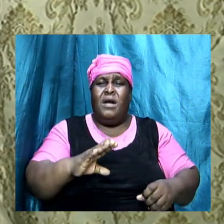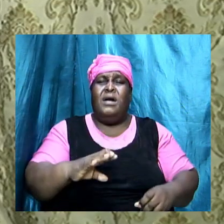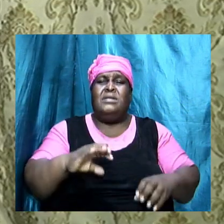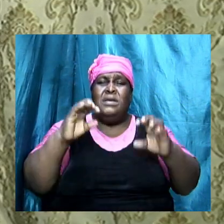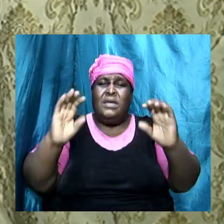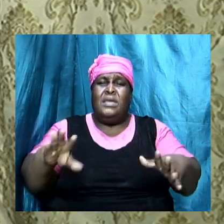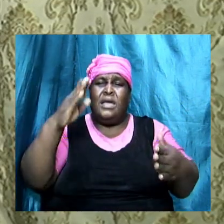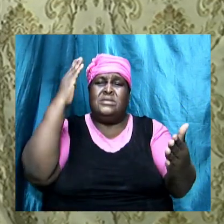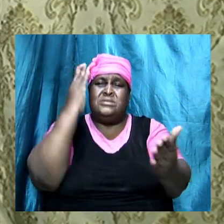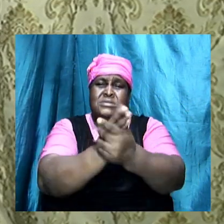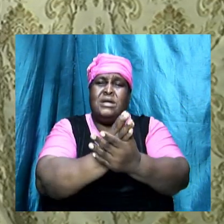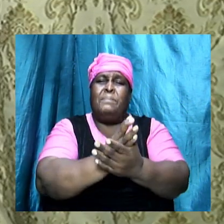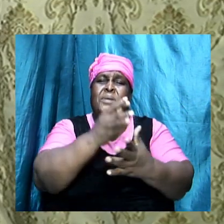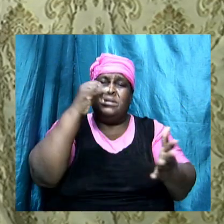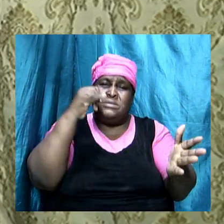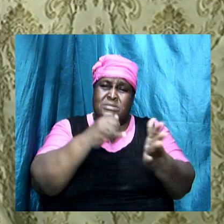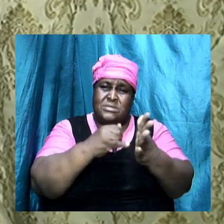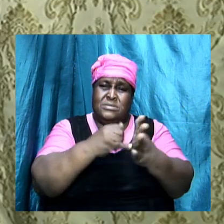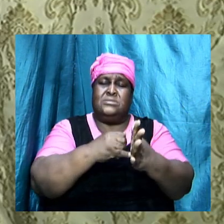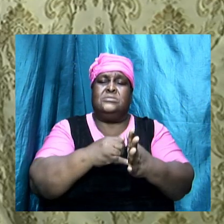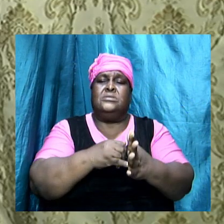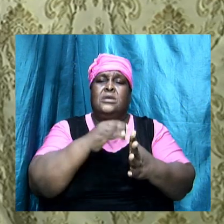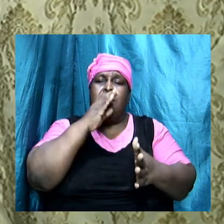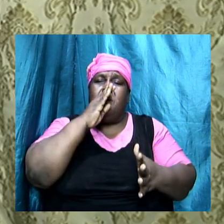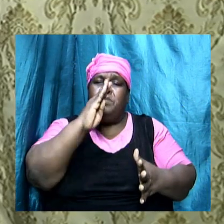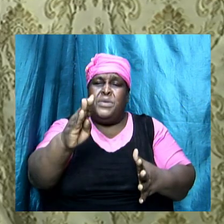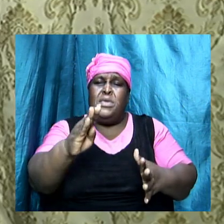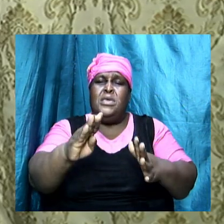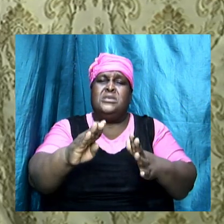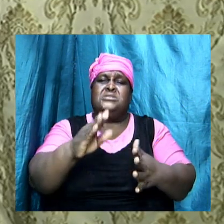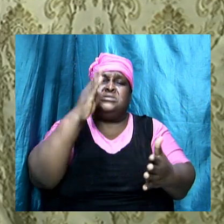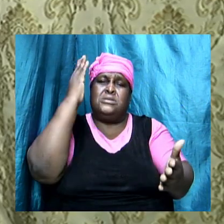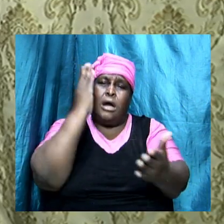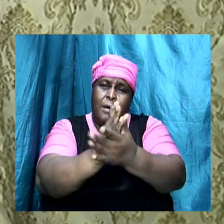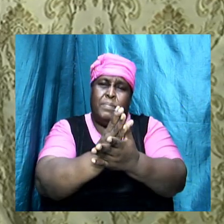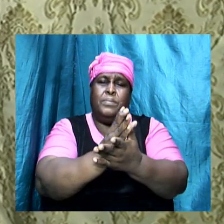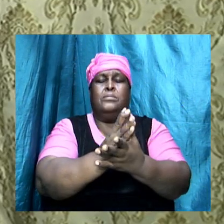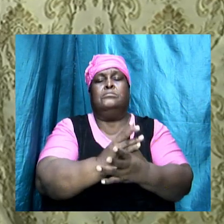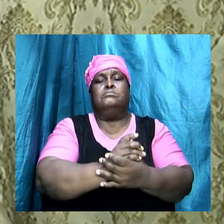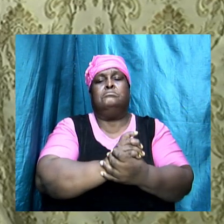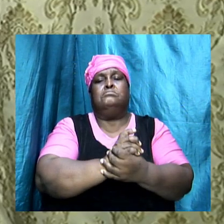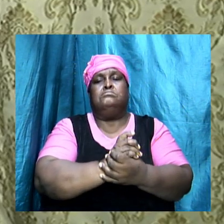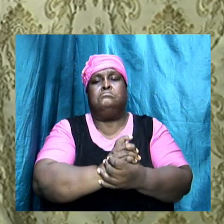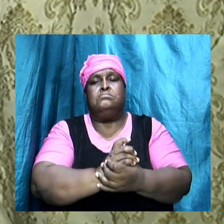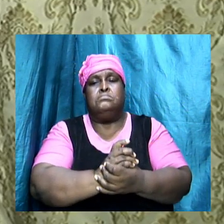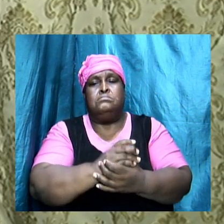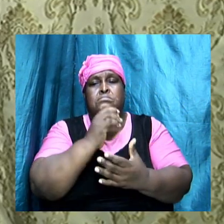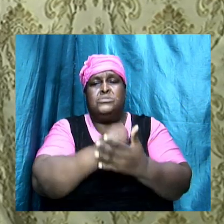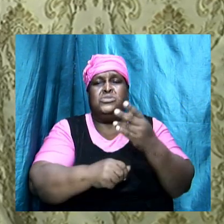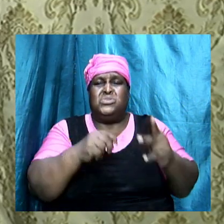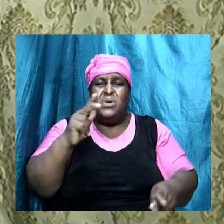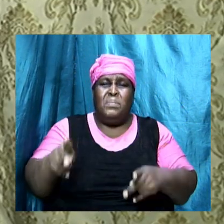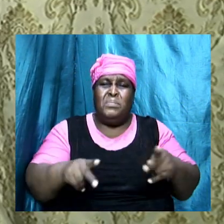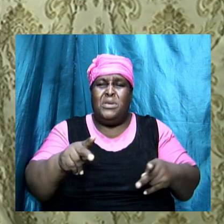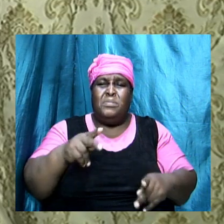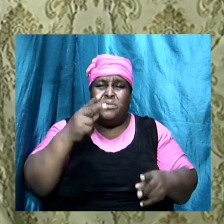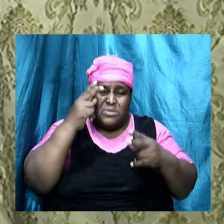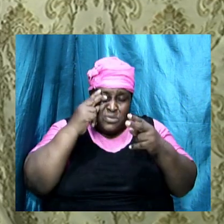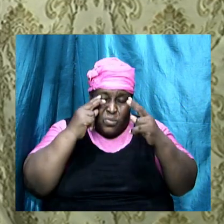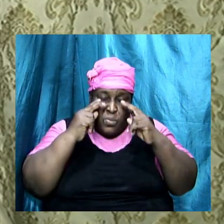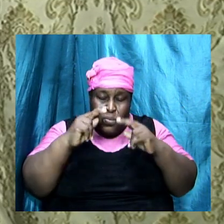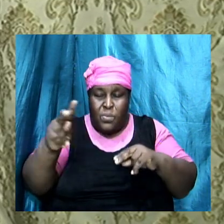say in the name of Jesus be broken you know there are some folks amen that is tuning in right now I feel it in my spirit